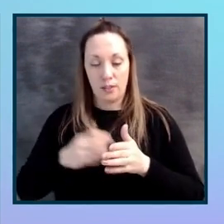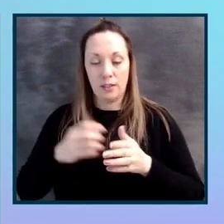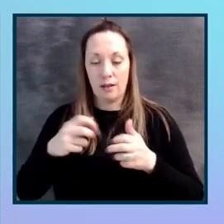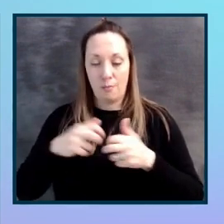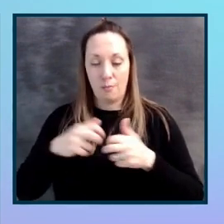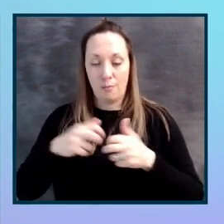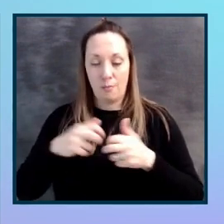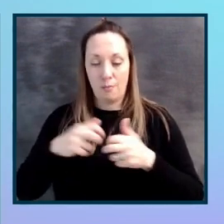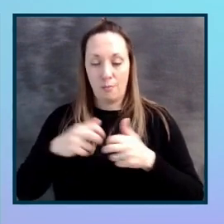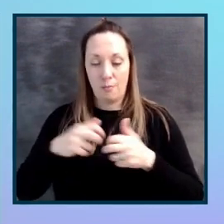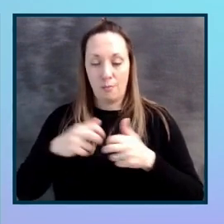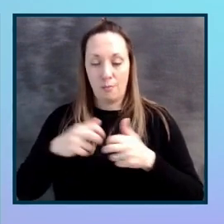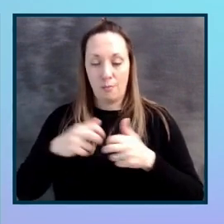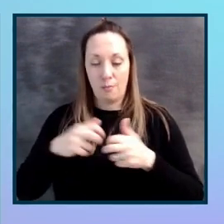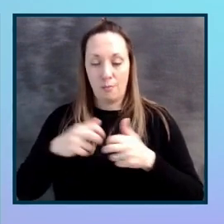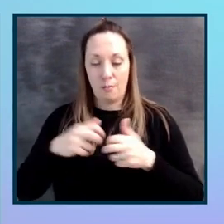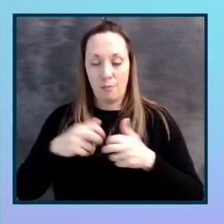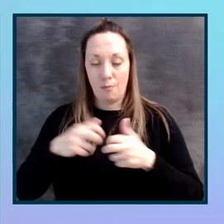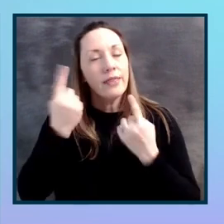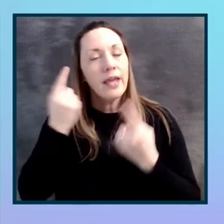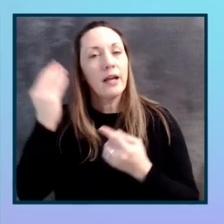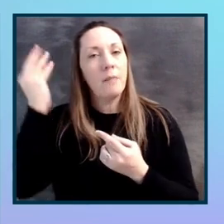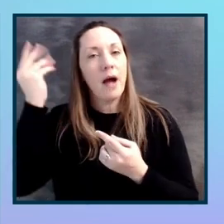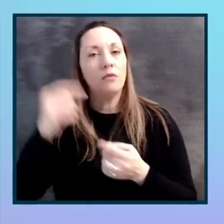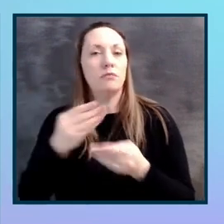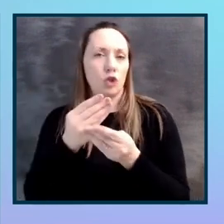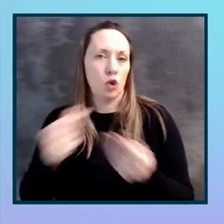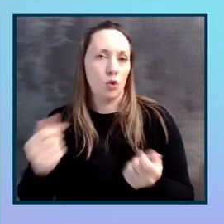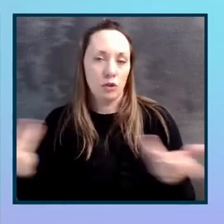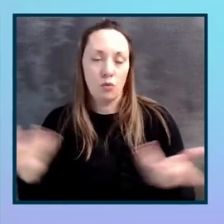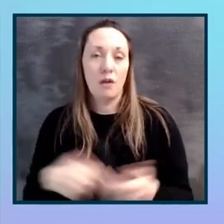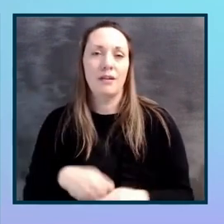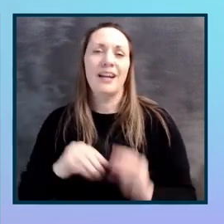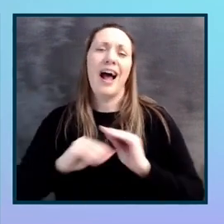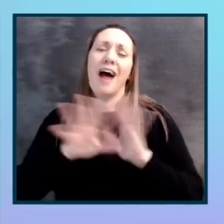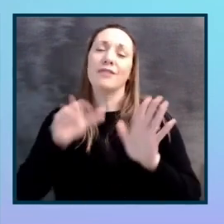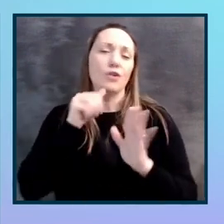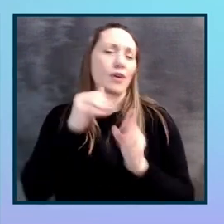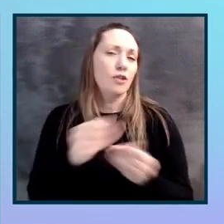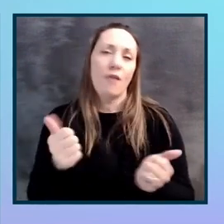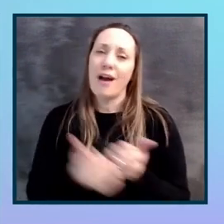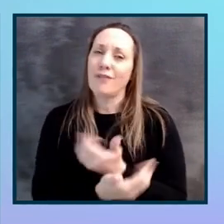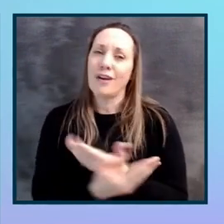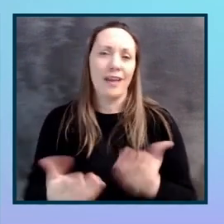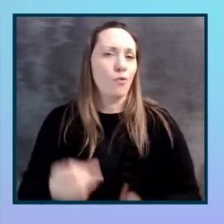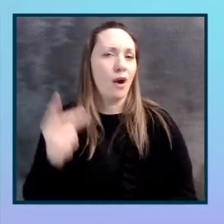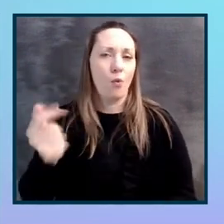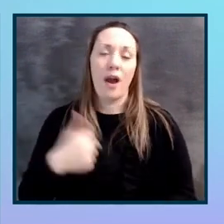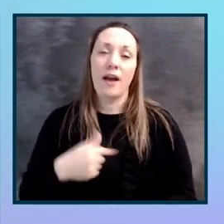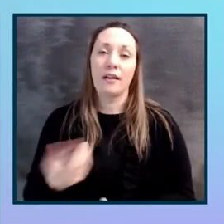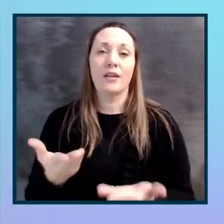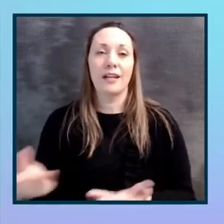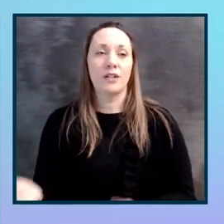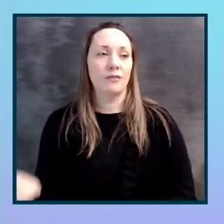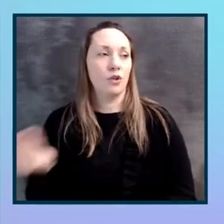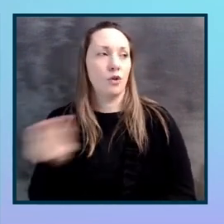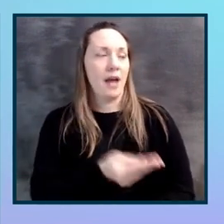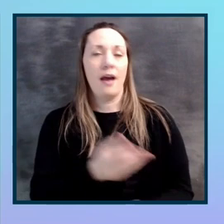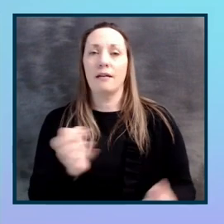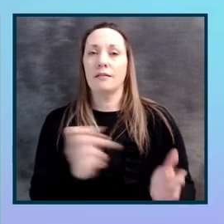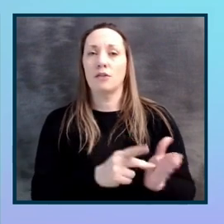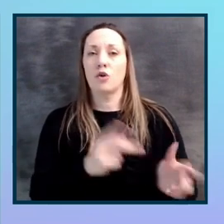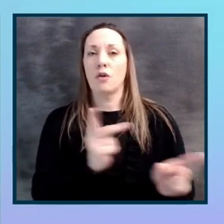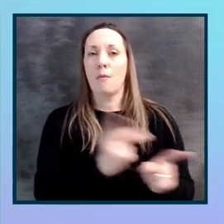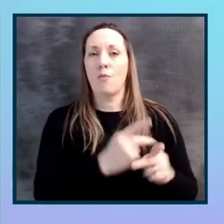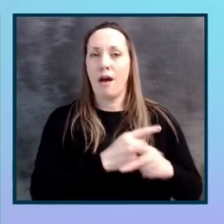that you can think about what those solutions are. And obviously you're not going to solve everything straight away. There are things that need to go back to your product teams, to